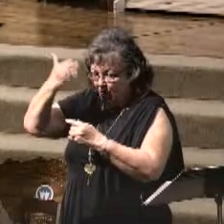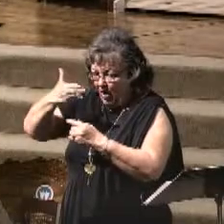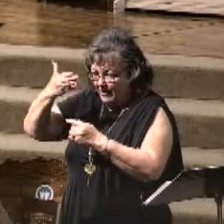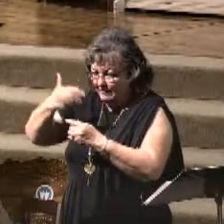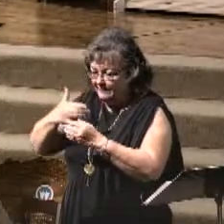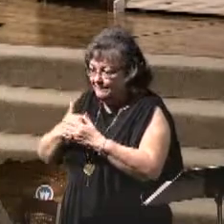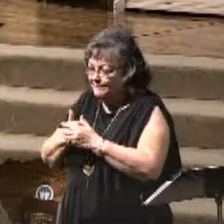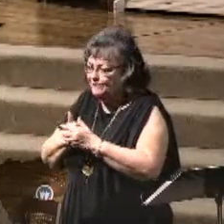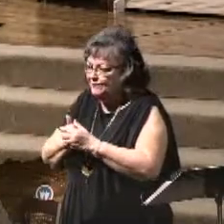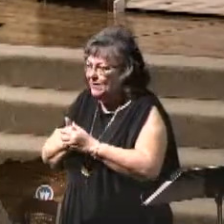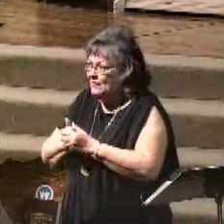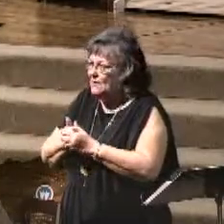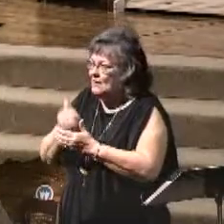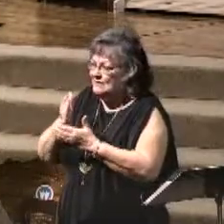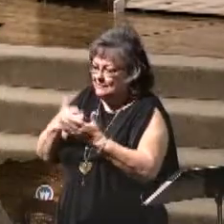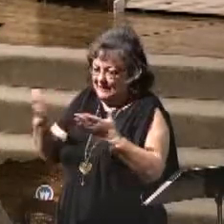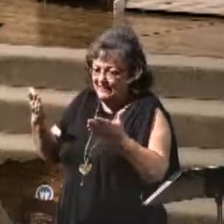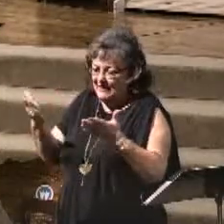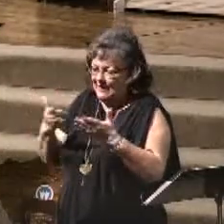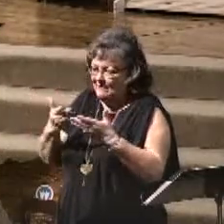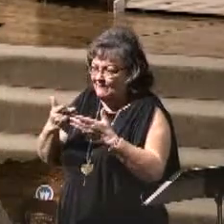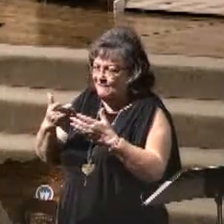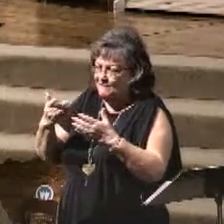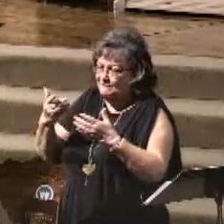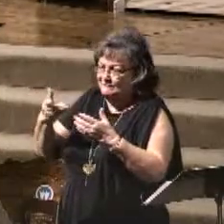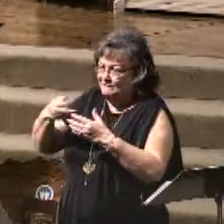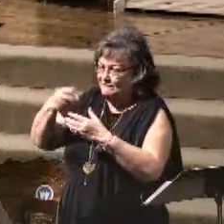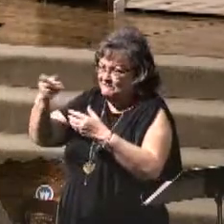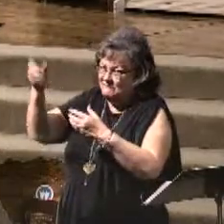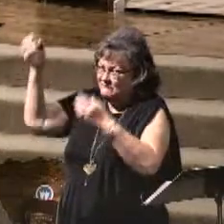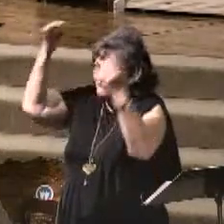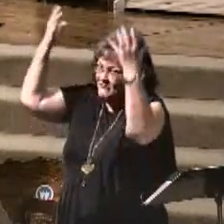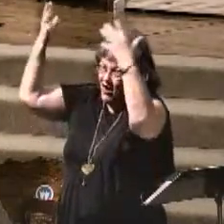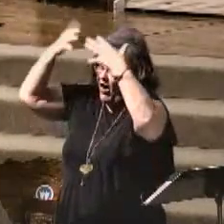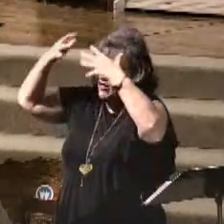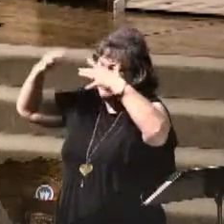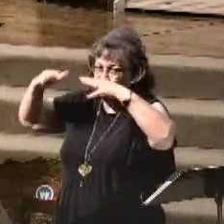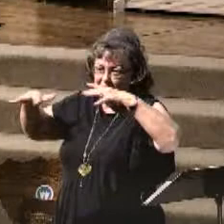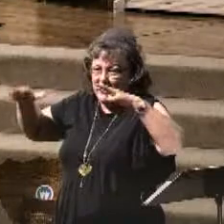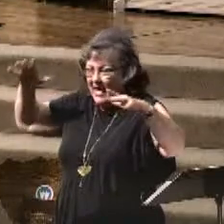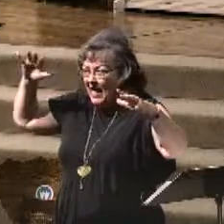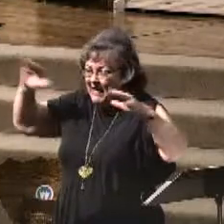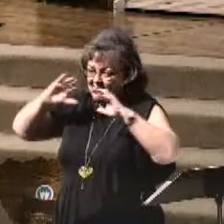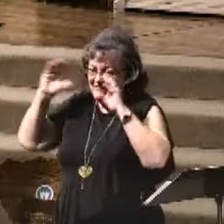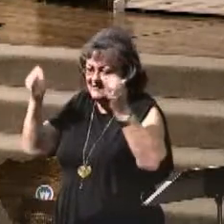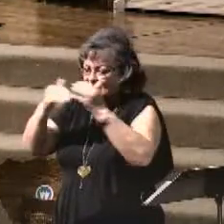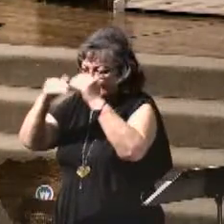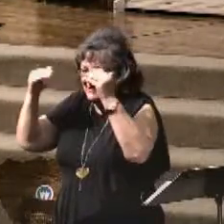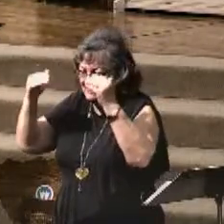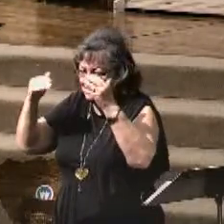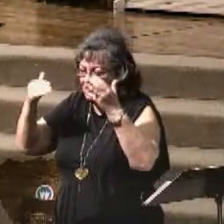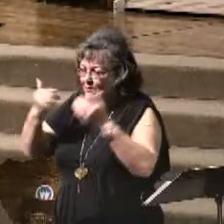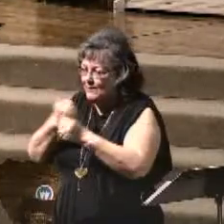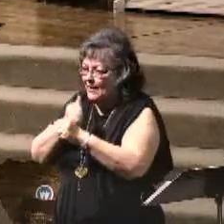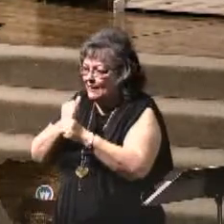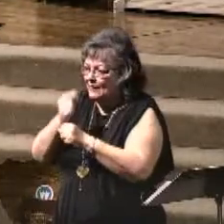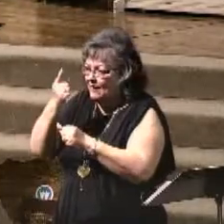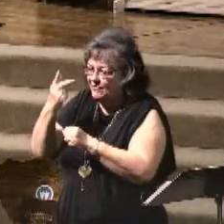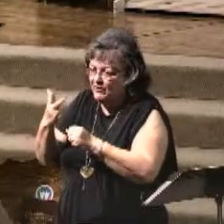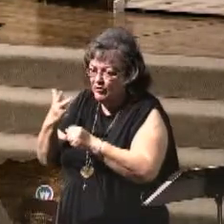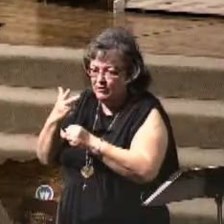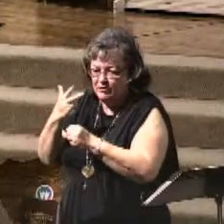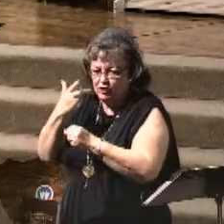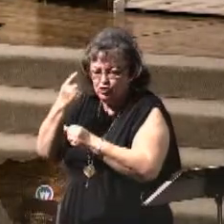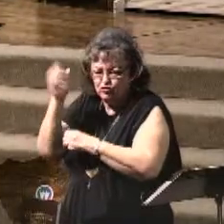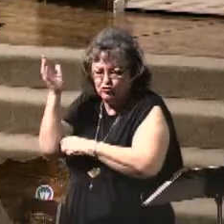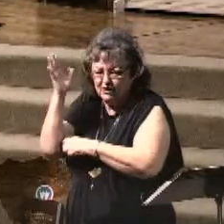be some kind of thing falling from heaven, as just falling everywhere, and will cause a third of the trees to be burnt